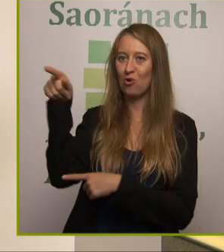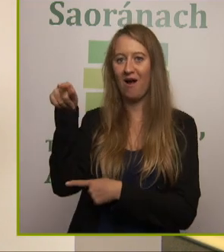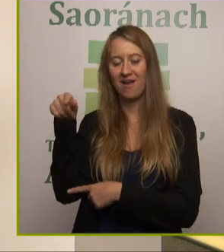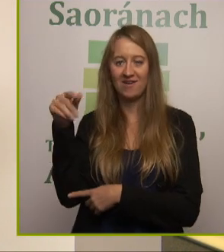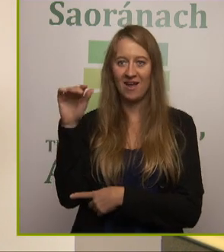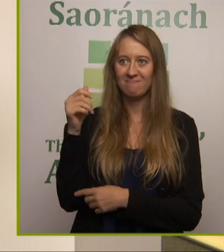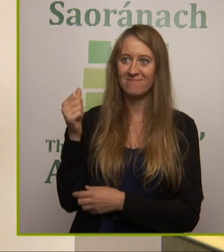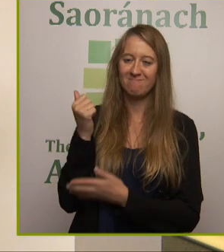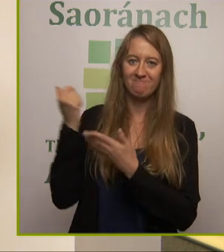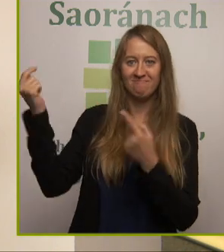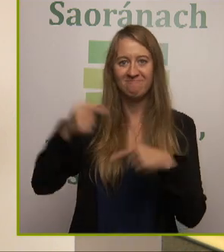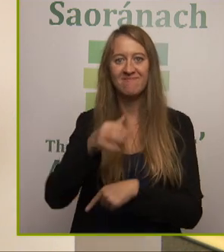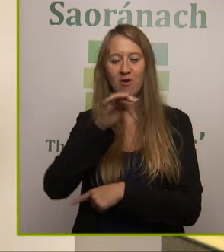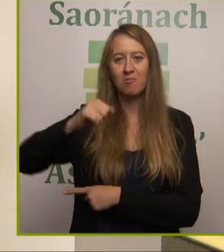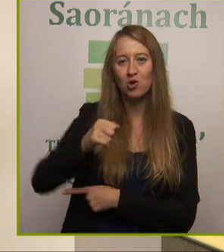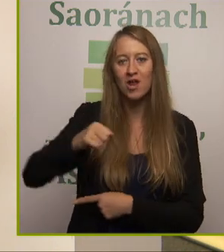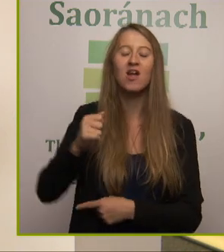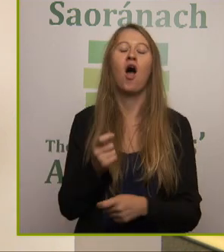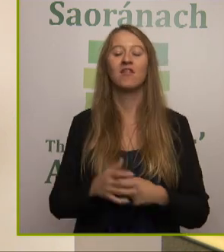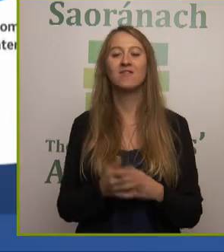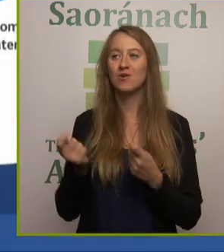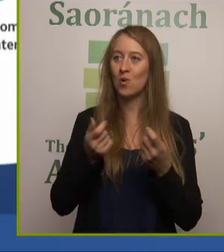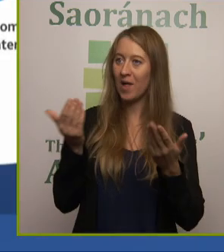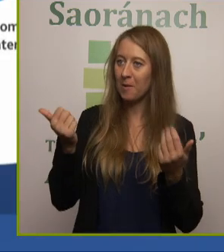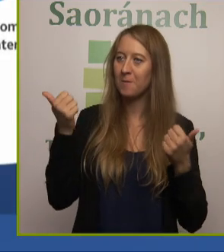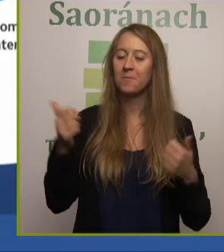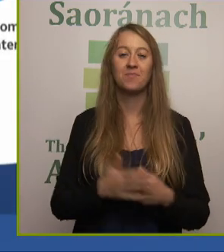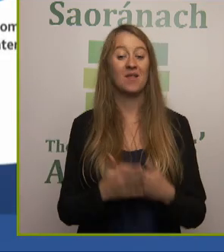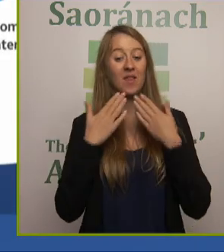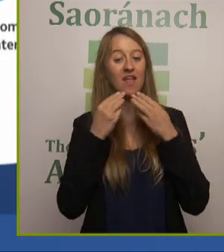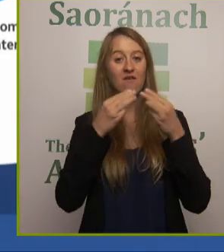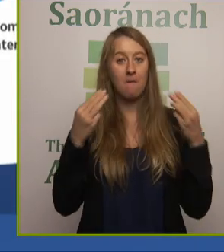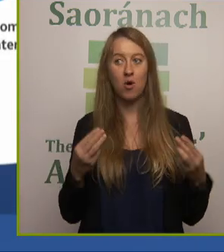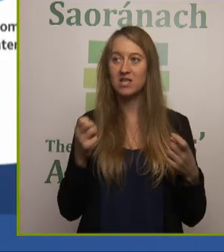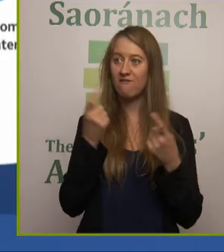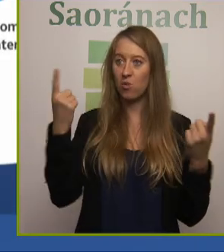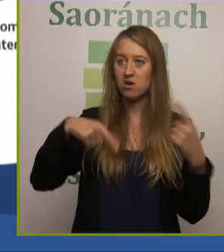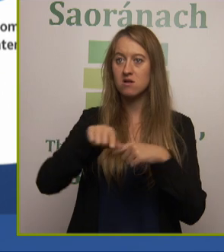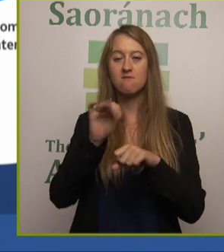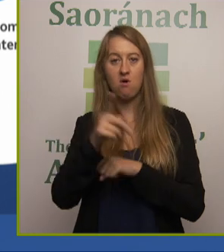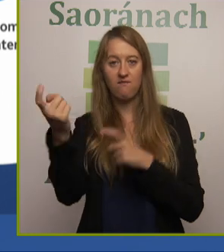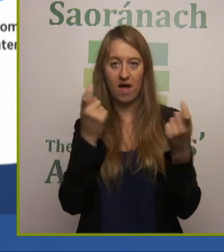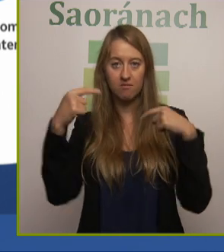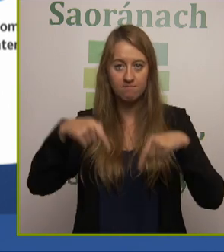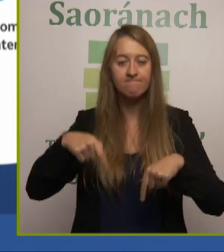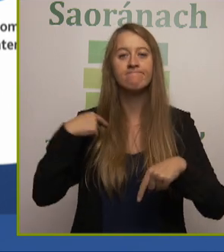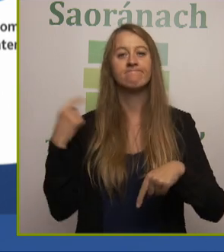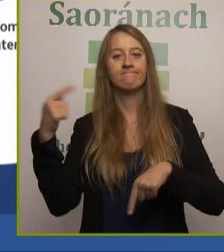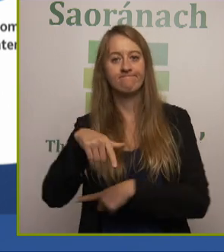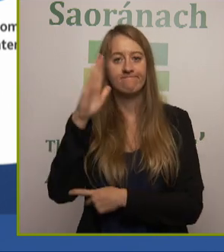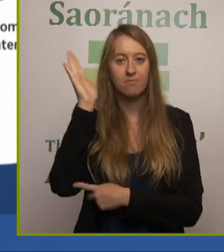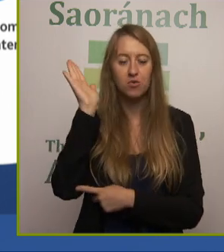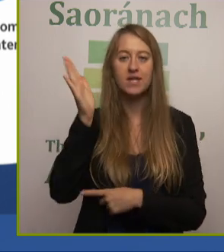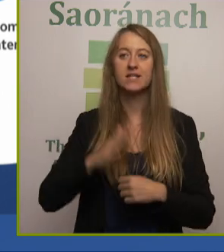Okay, good morning everyone and thank you very much for the invitation to come here and as Barry said it is actually a privilege